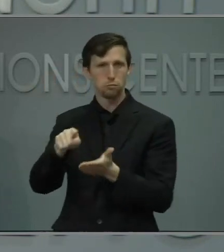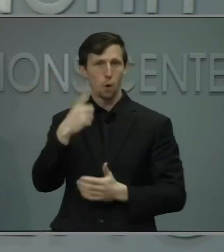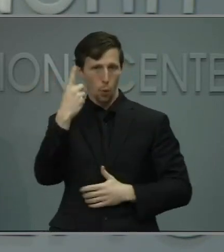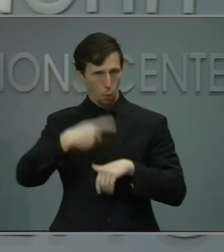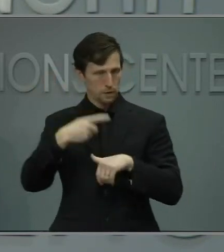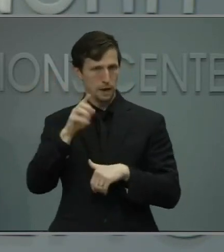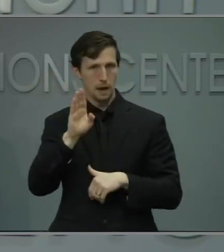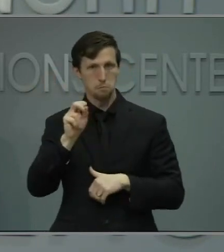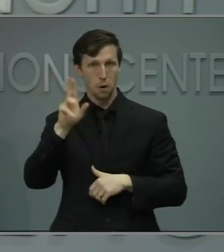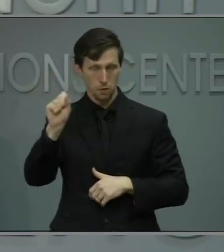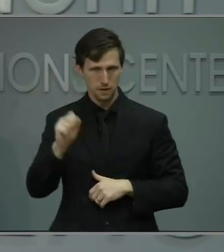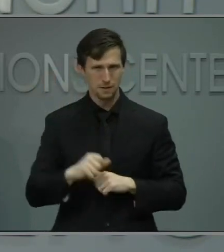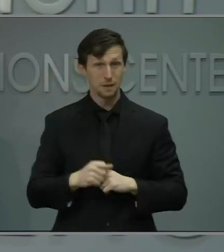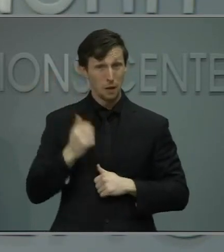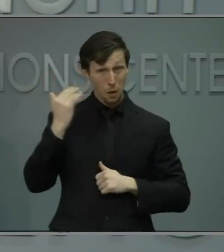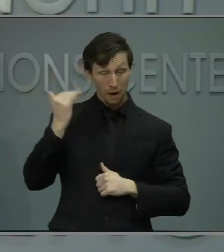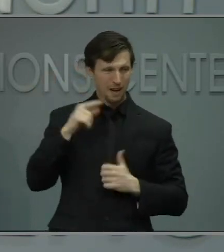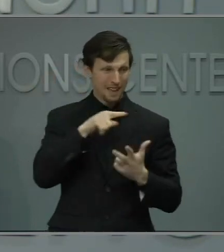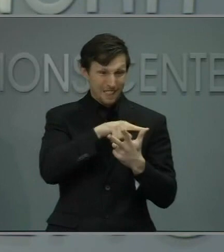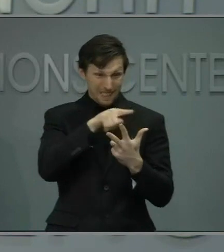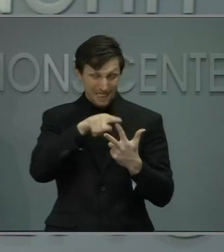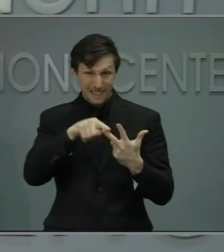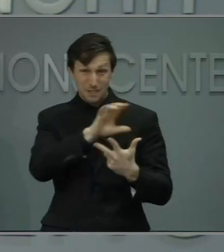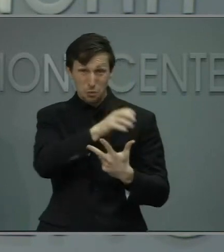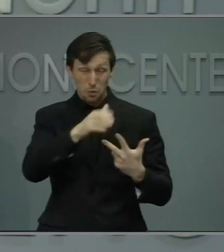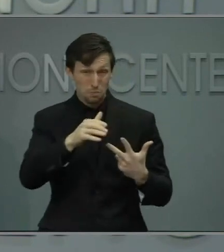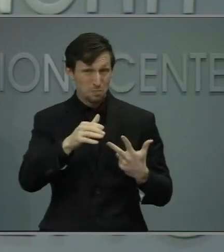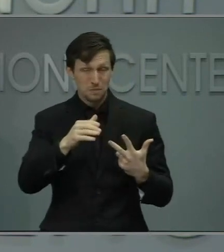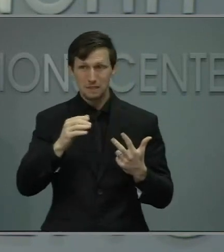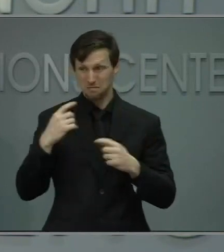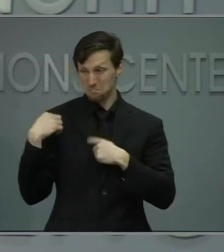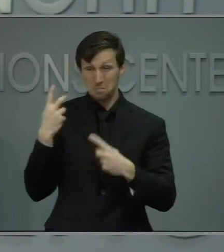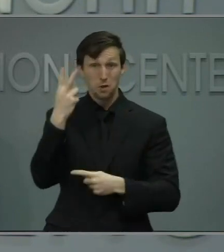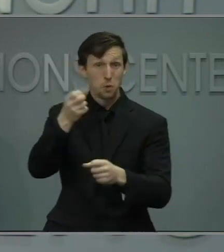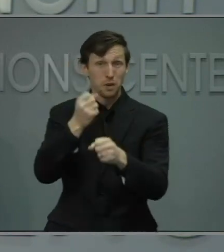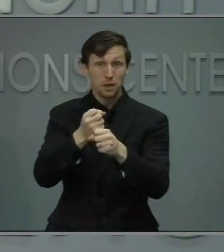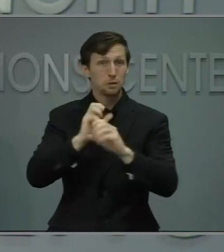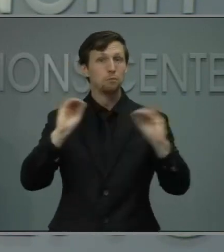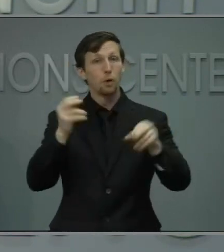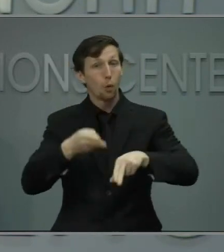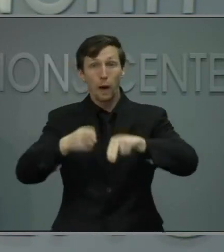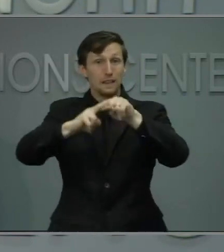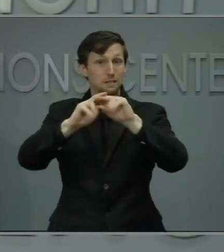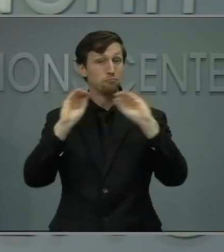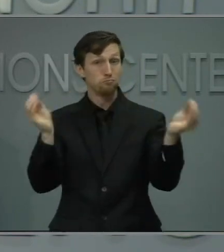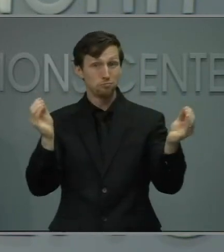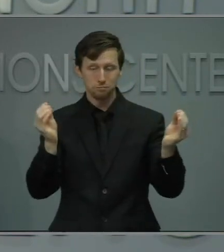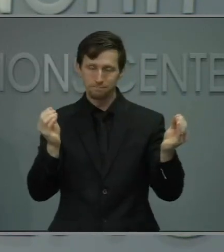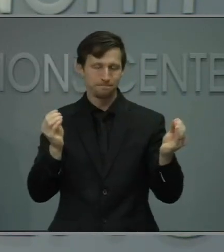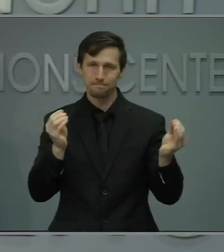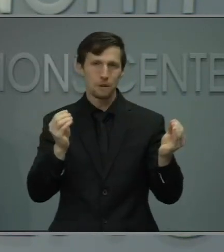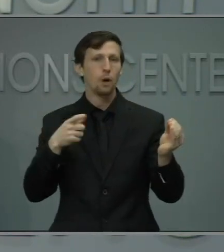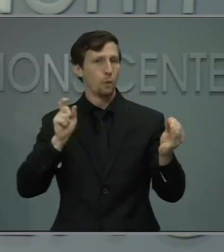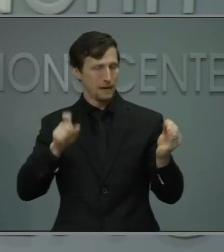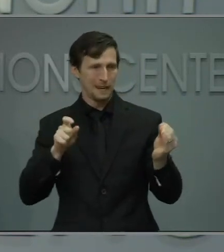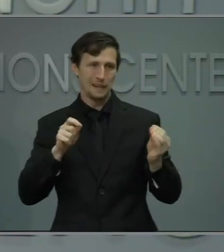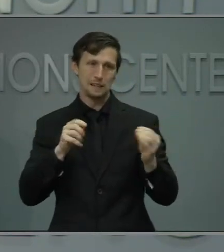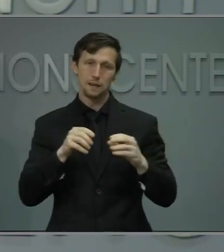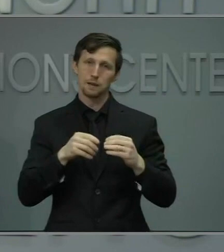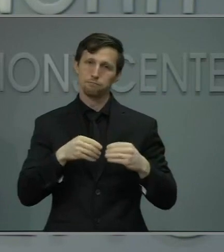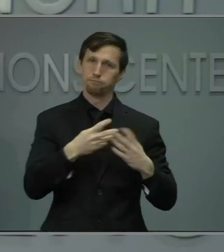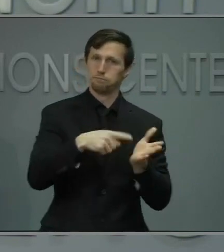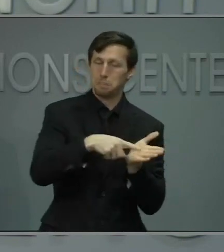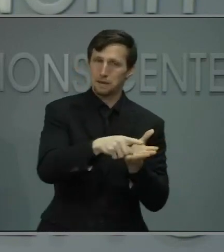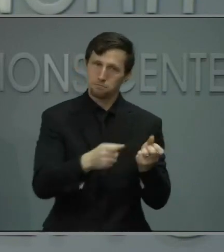These are the only state employees who did not get raises the last two years. And we need this boost to help